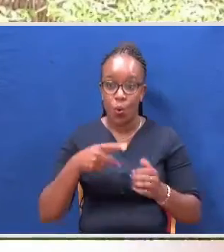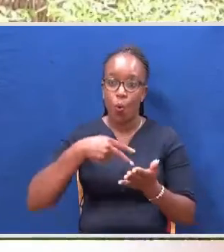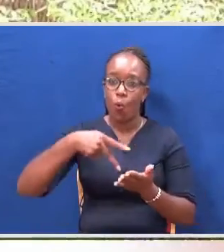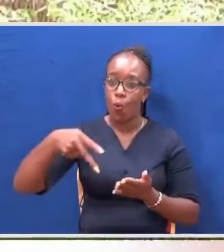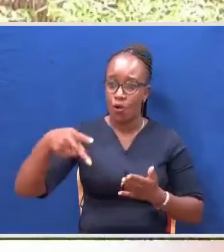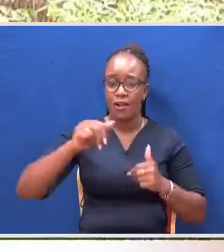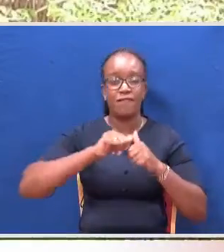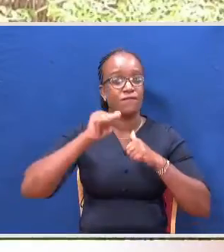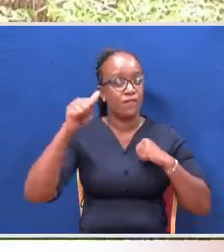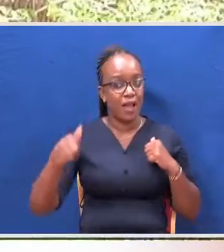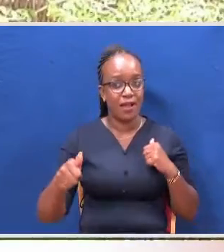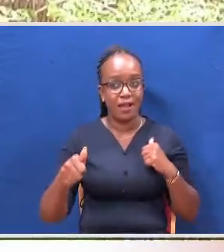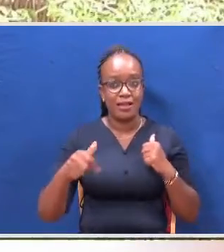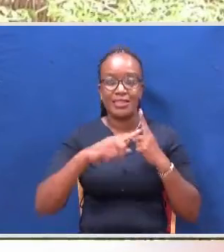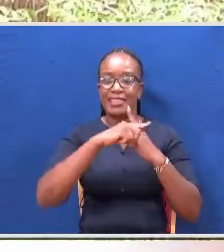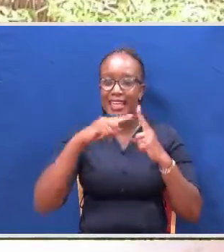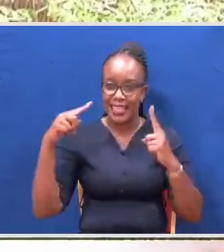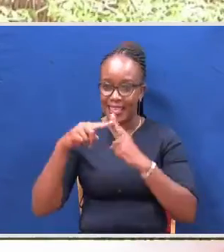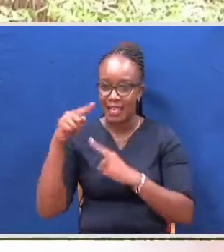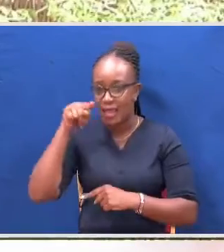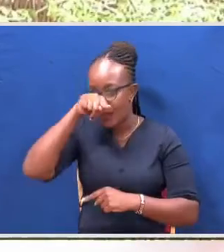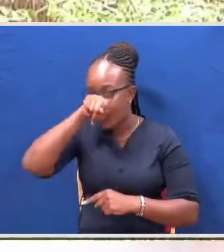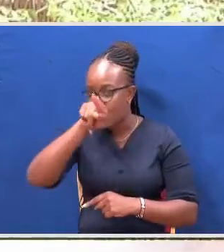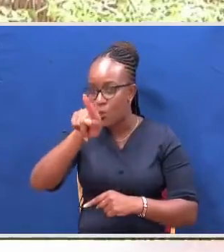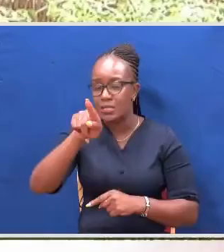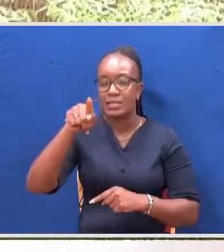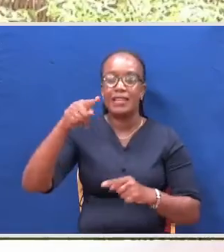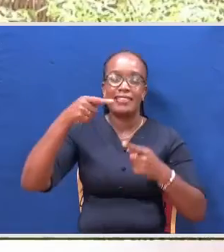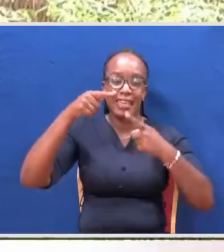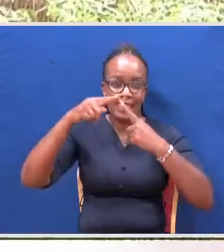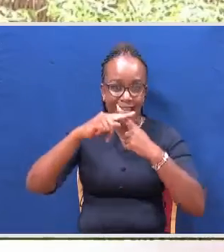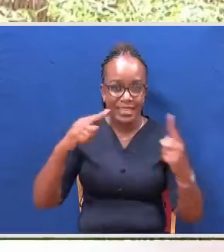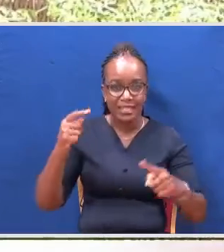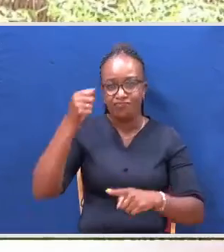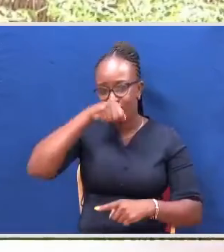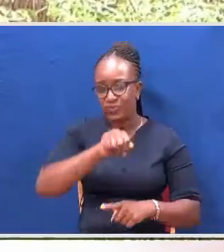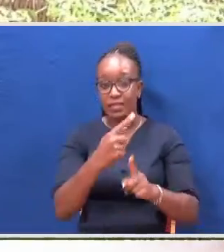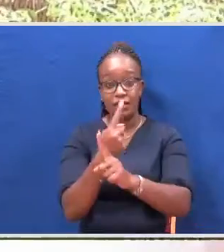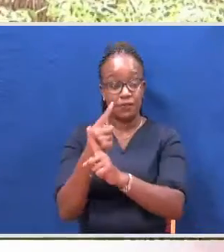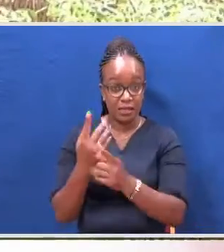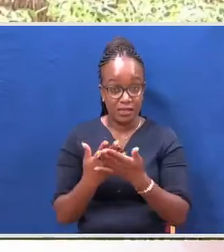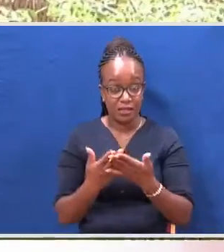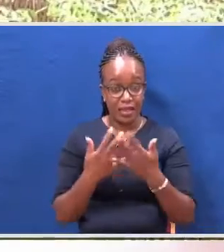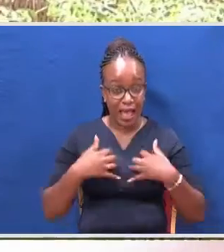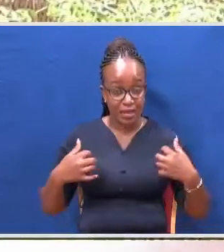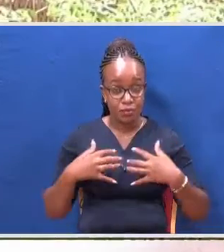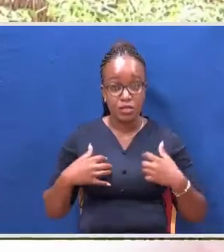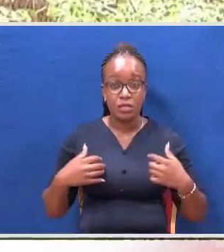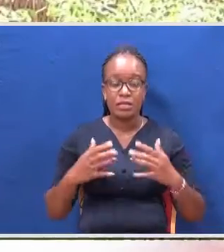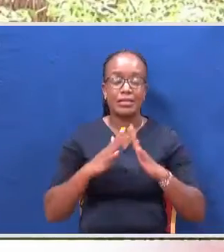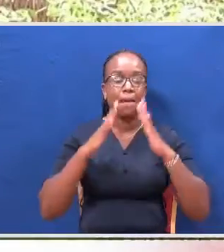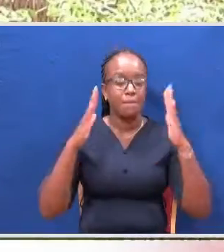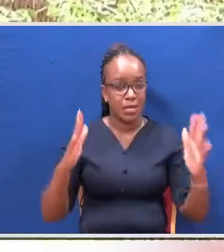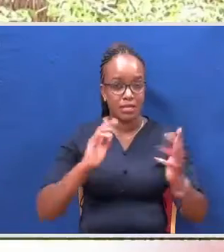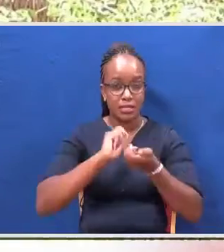come inside the reserve killer rhino in five minutes they're out so this is a big change to us but it's a